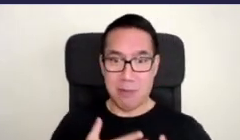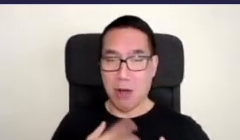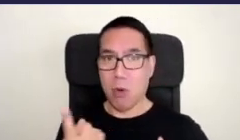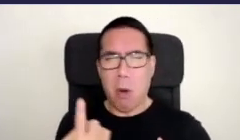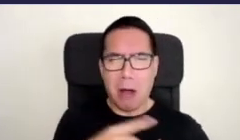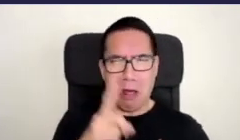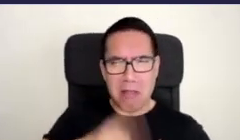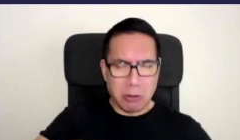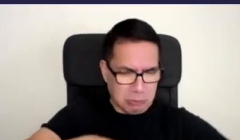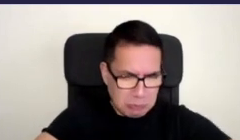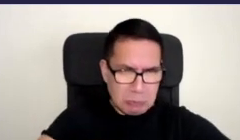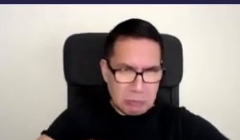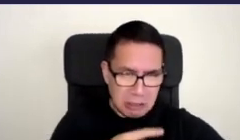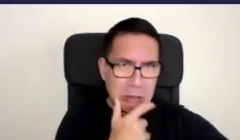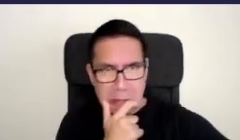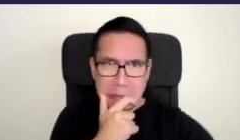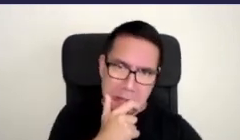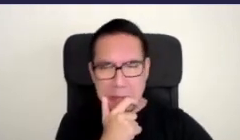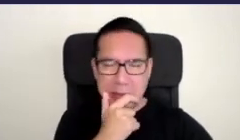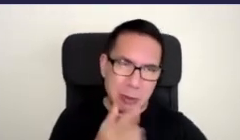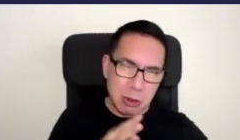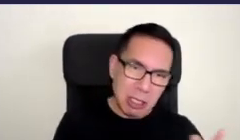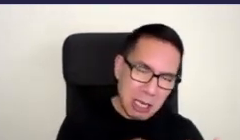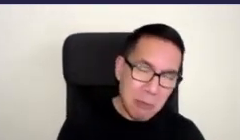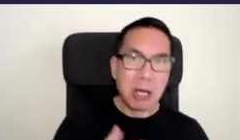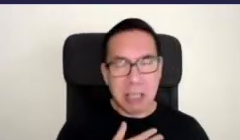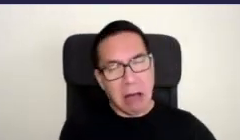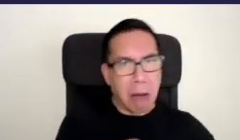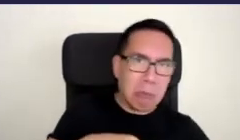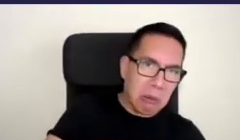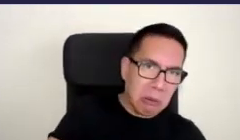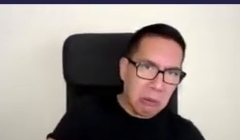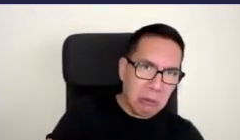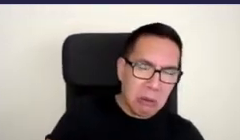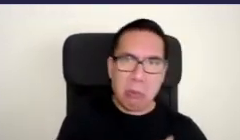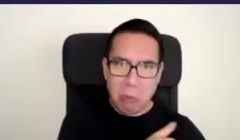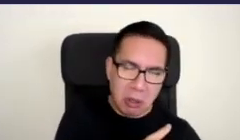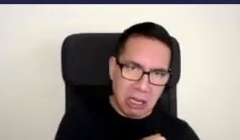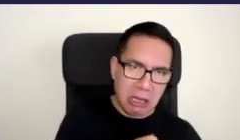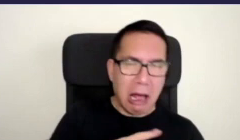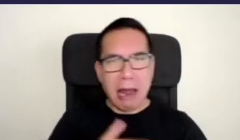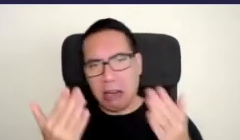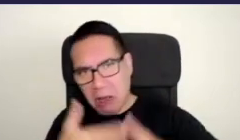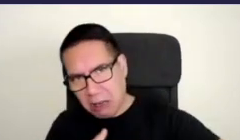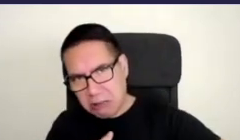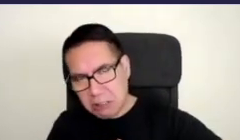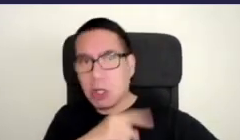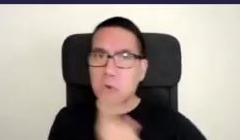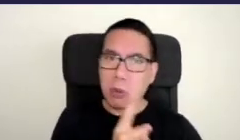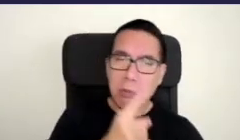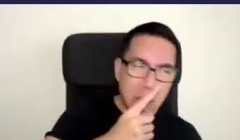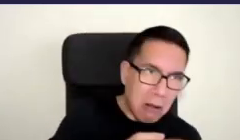hours of mulling and street gardening out by myself early in the morning late at night talking to people I've realised it's really different